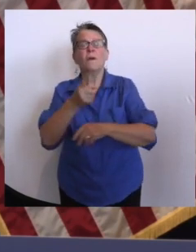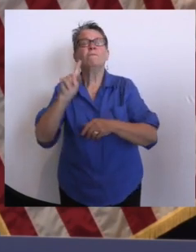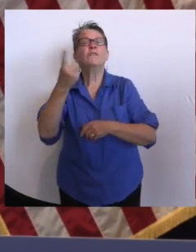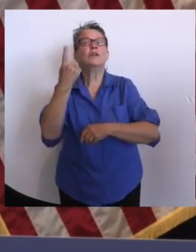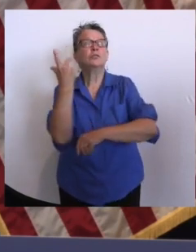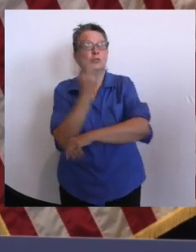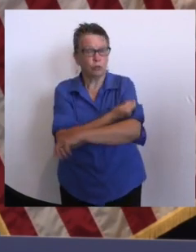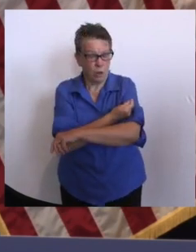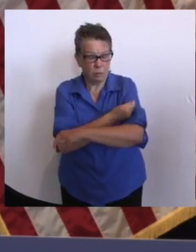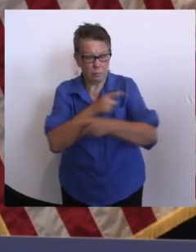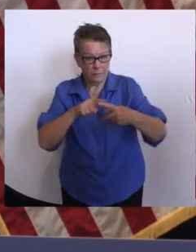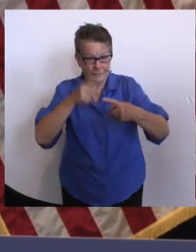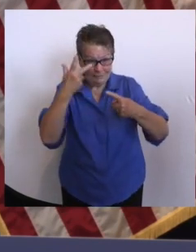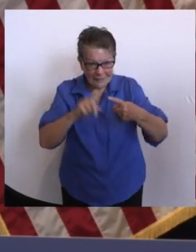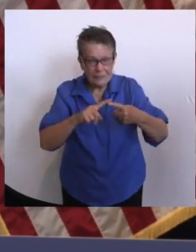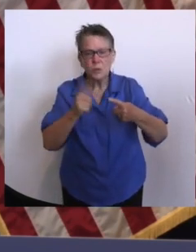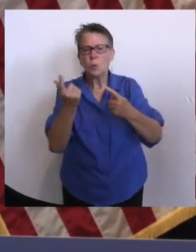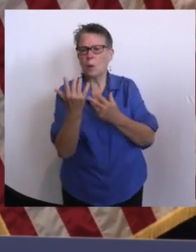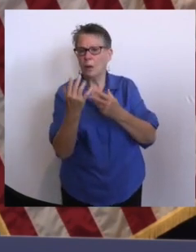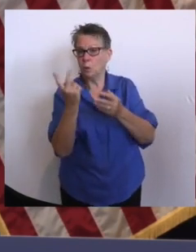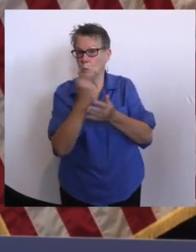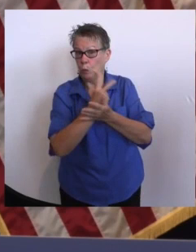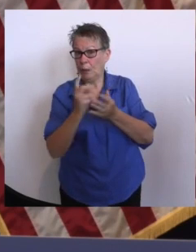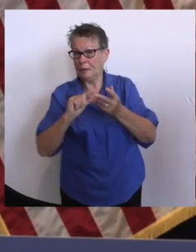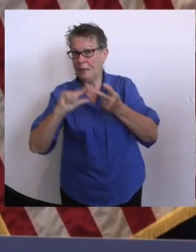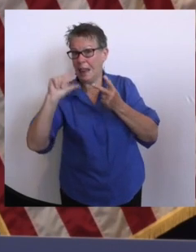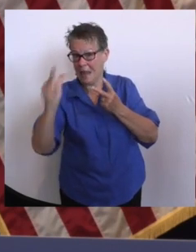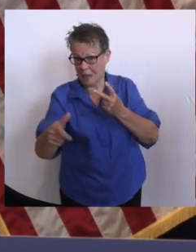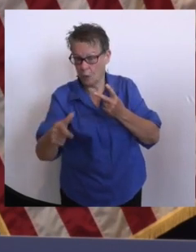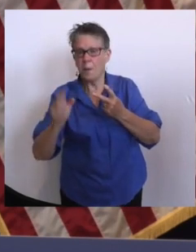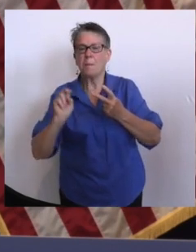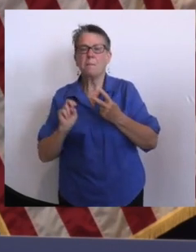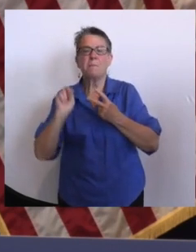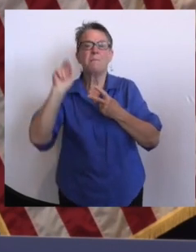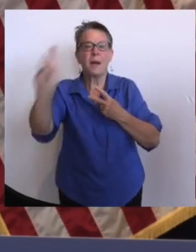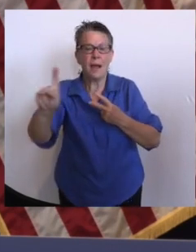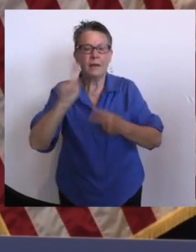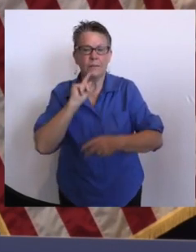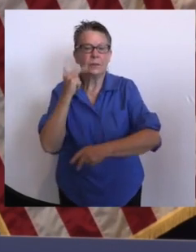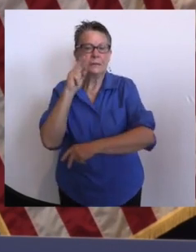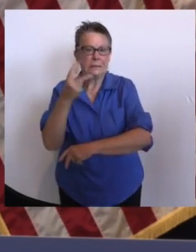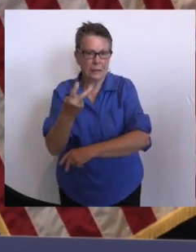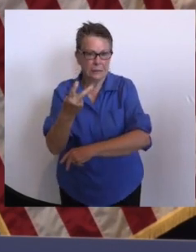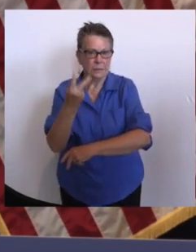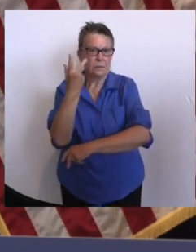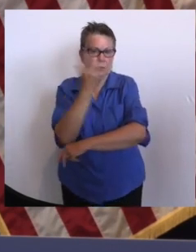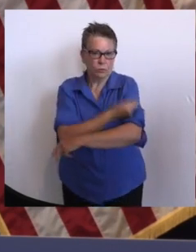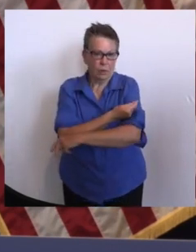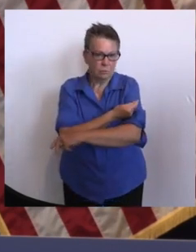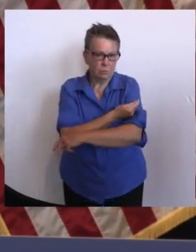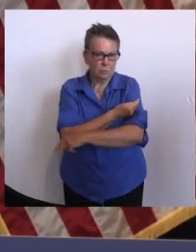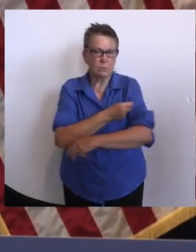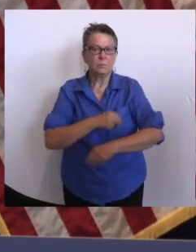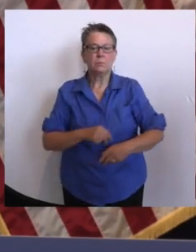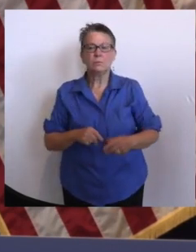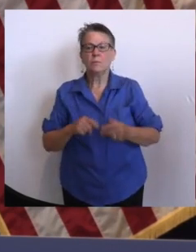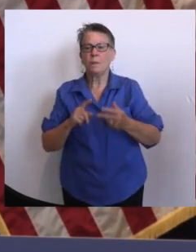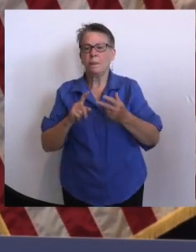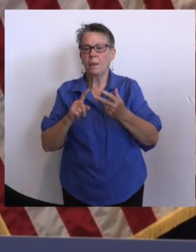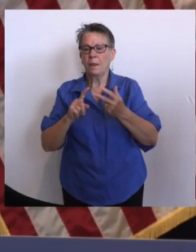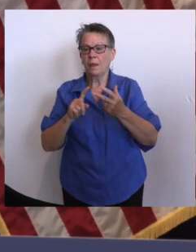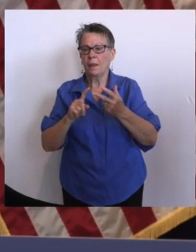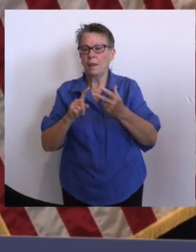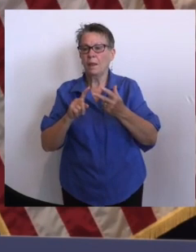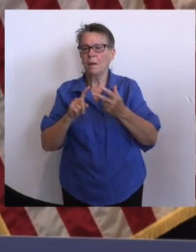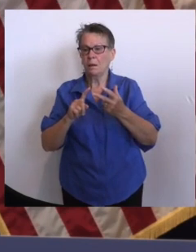Late last week, President Biden outlined several vaccine mandates at the federal level as part of his plan to get more Americans